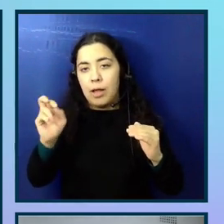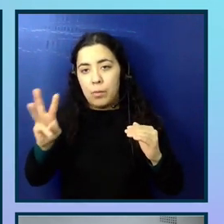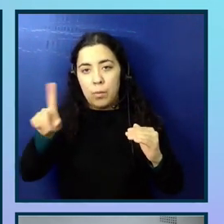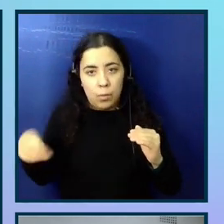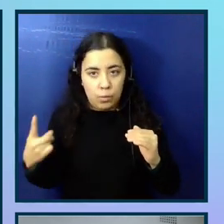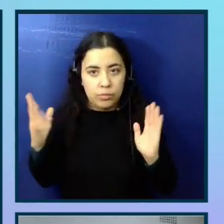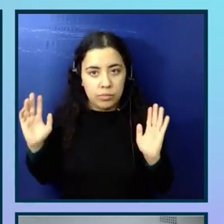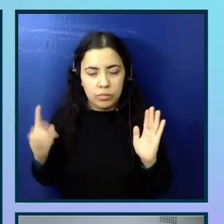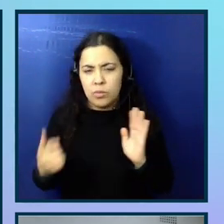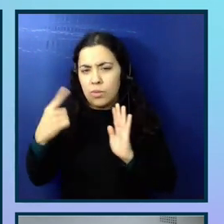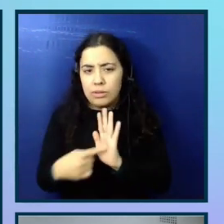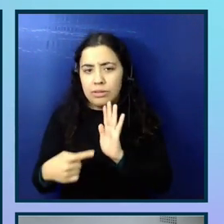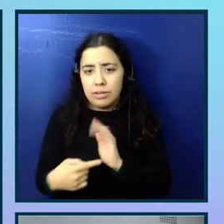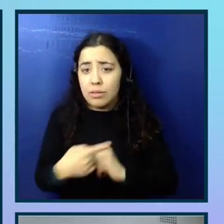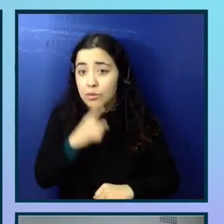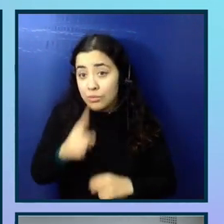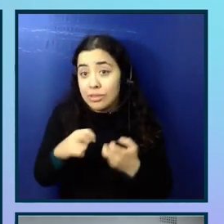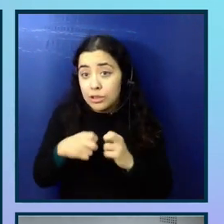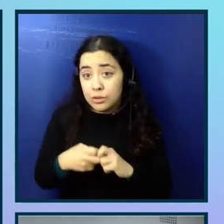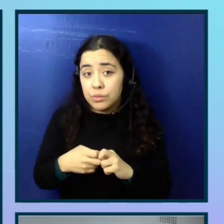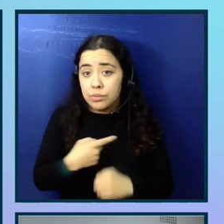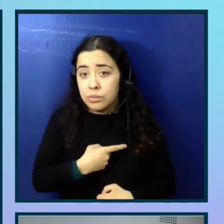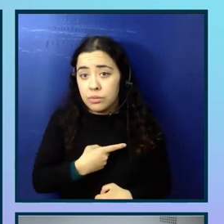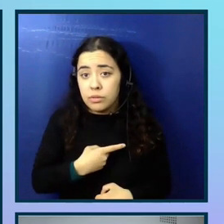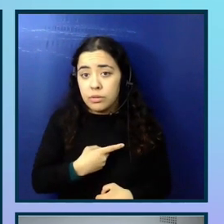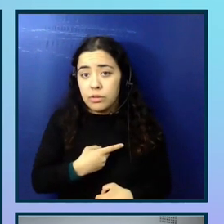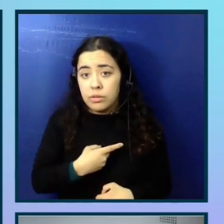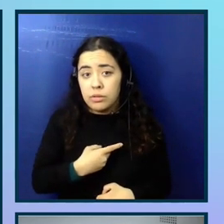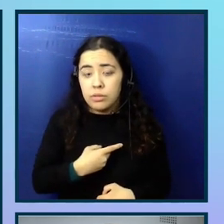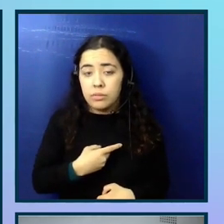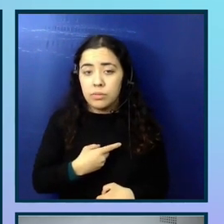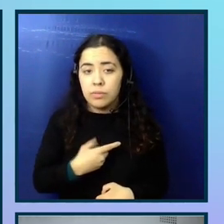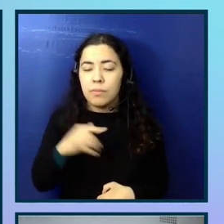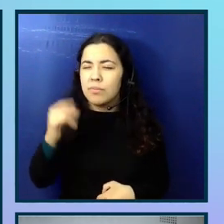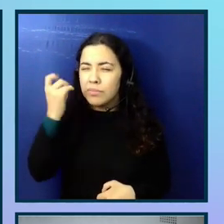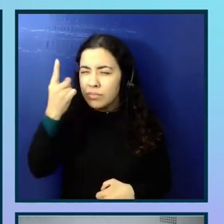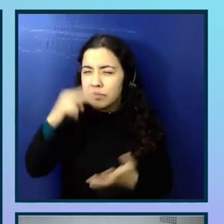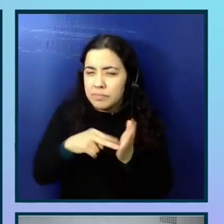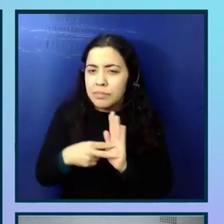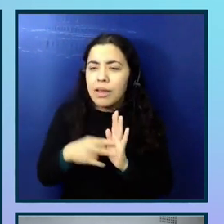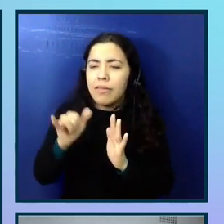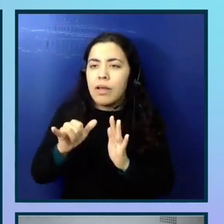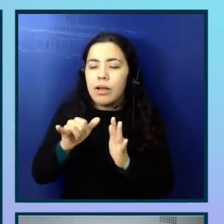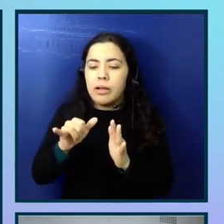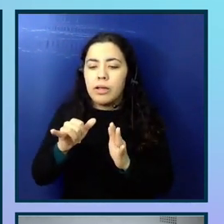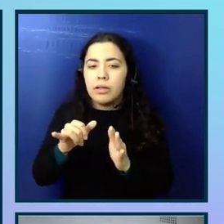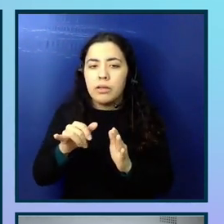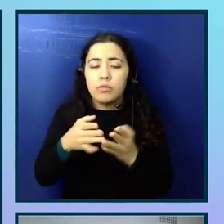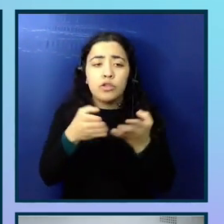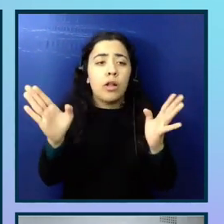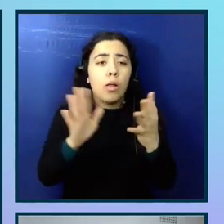issue. This was a real issue as well. But here we'd have the exact steps that you would have to do to reproduce the